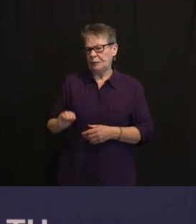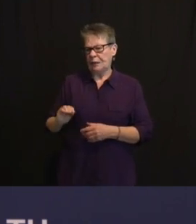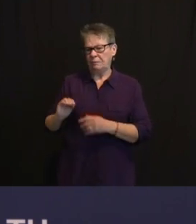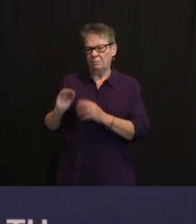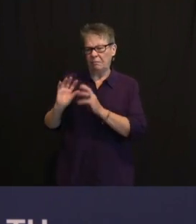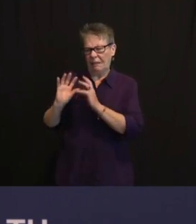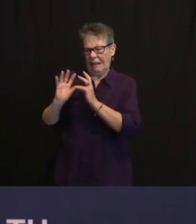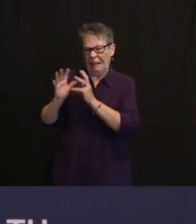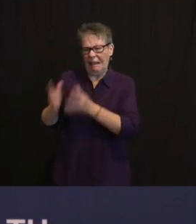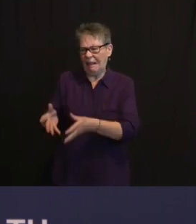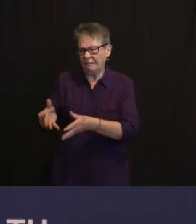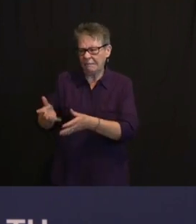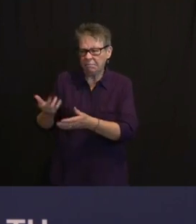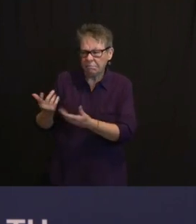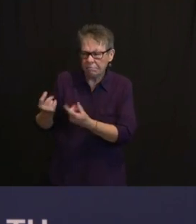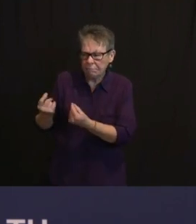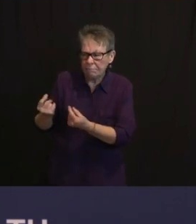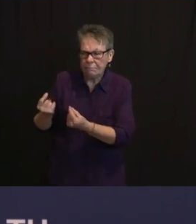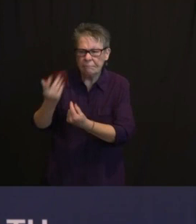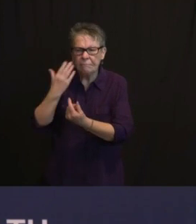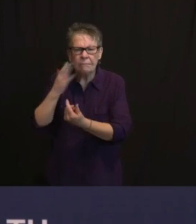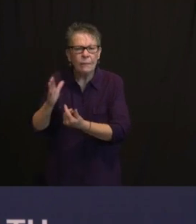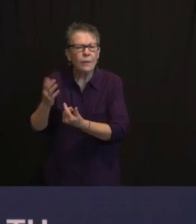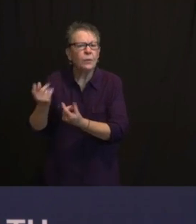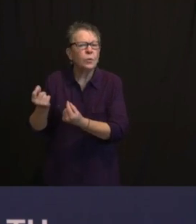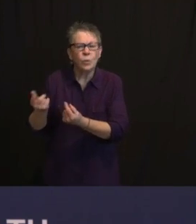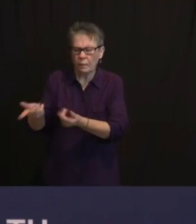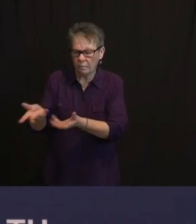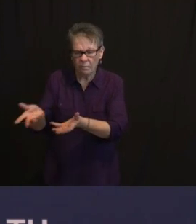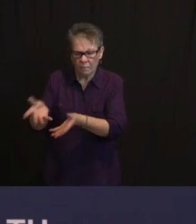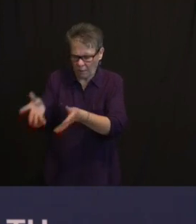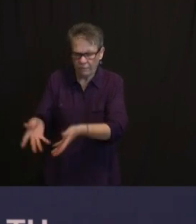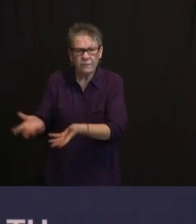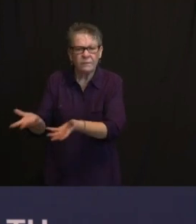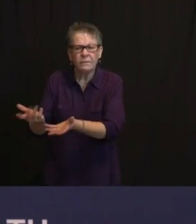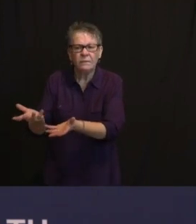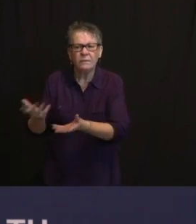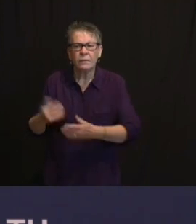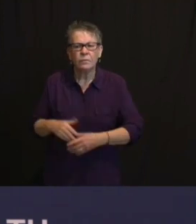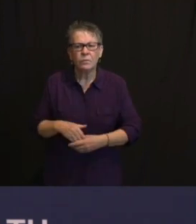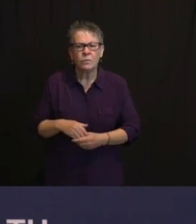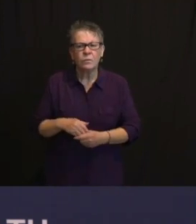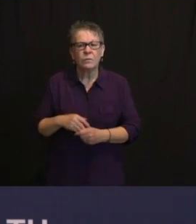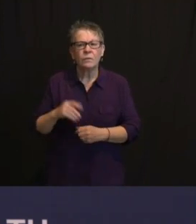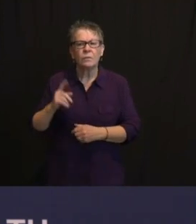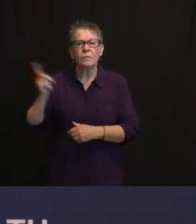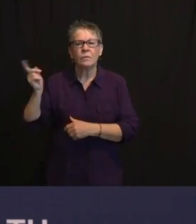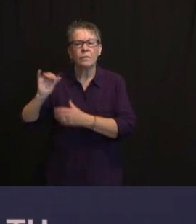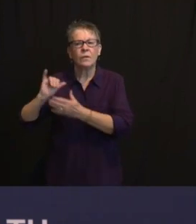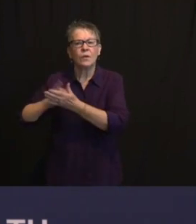I WAS CURIOUS IF YOU GOT ANY REACTION TO THAT AND IF YOU HAD TALKED TO HIM AT ALL ABOUT THE TRI-STATE ALLIANCE FOR COVID. THANK YOU.